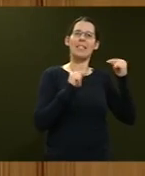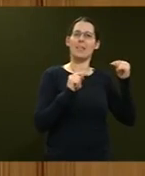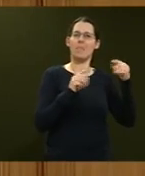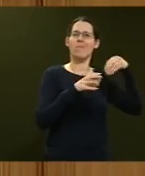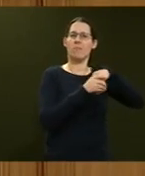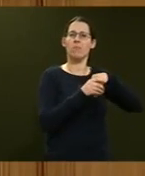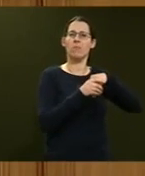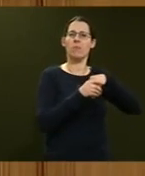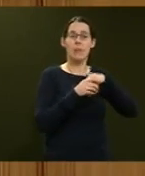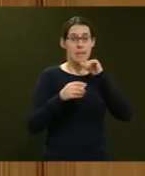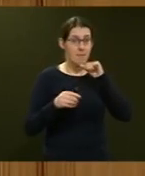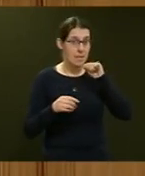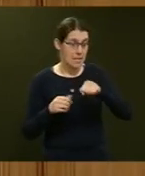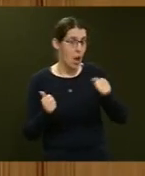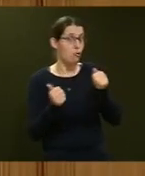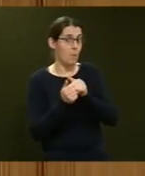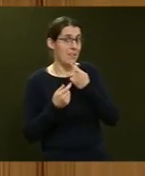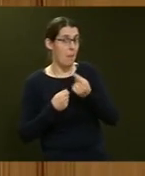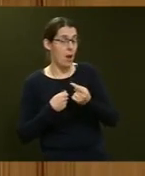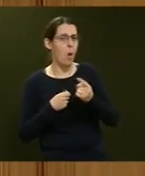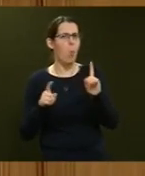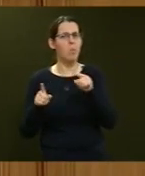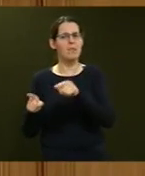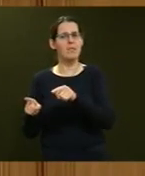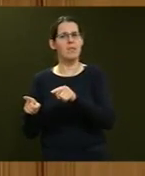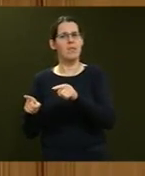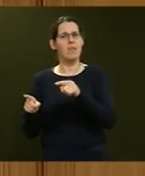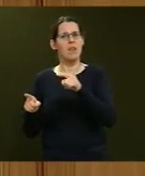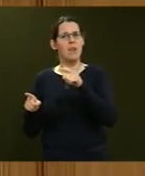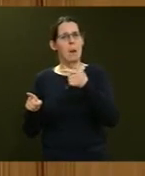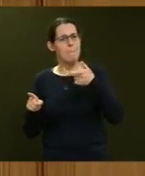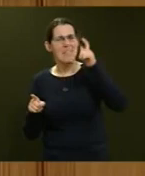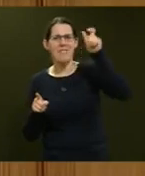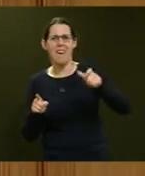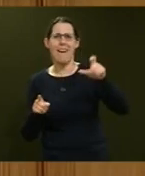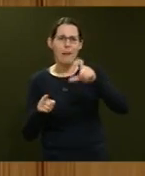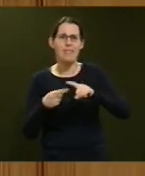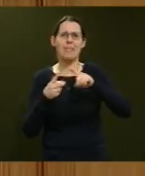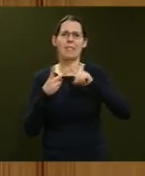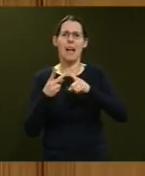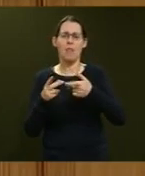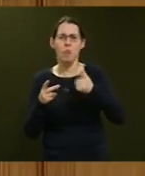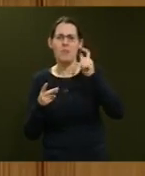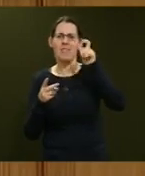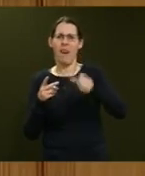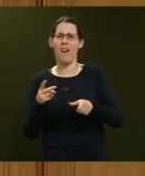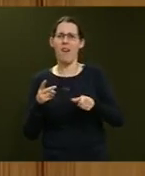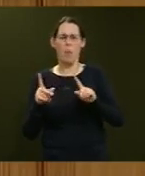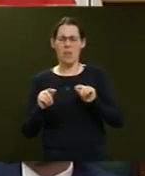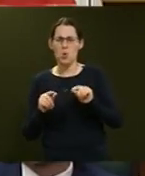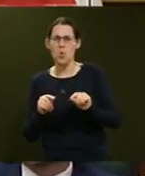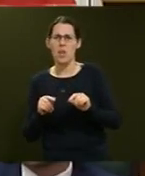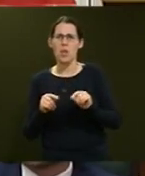Minister Curran and the Prime Minister doing having Government business communicated through a private Gmail account?